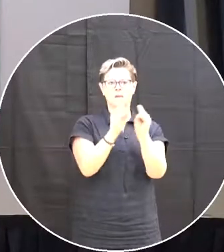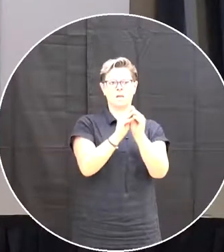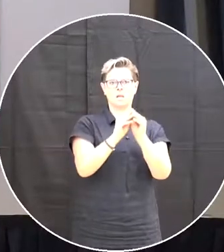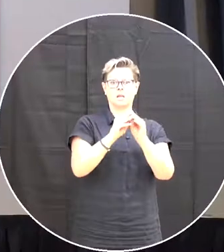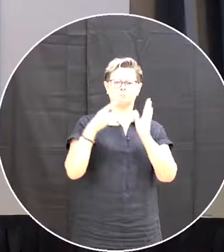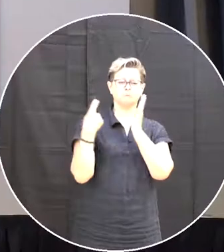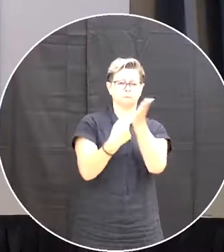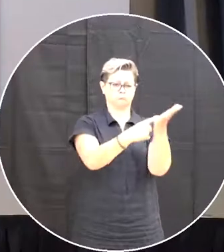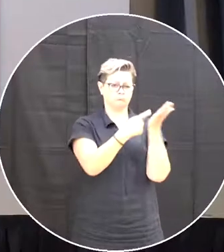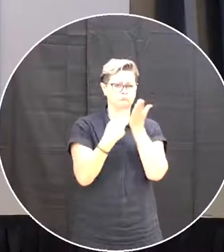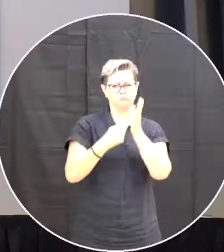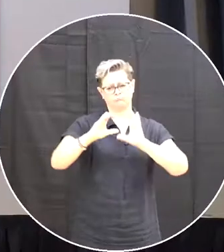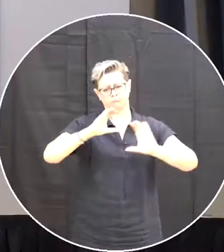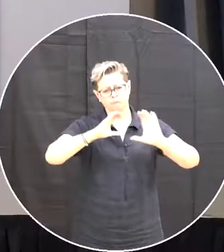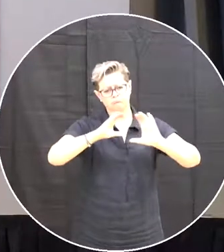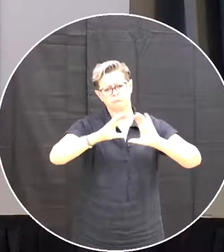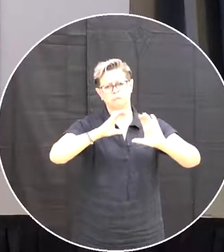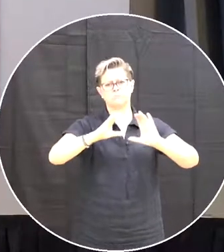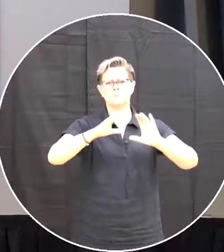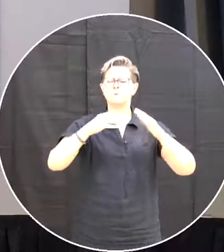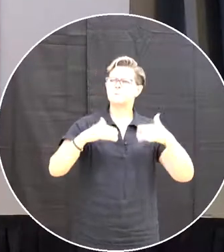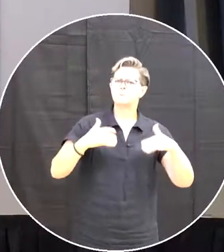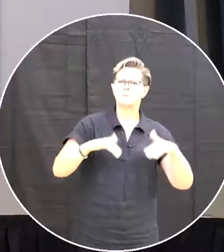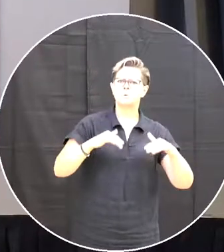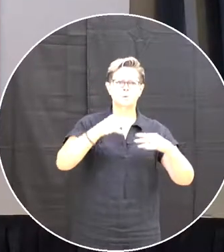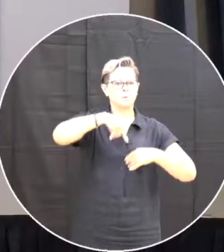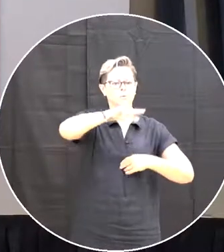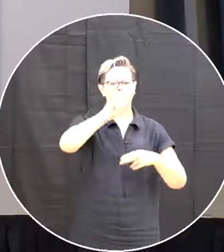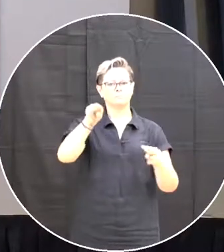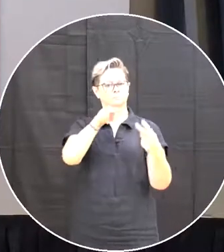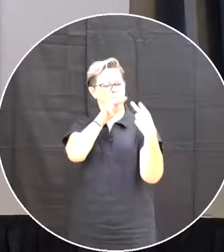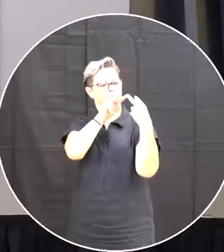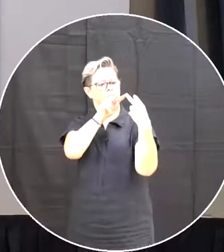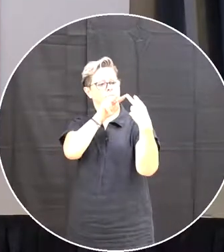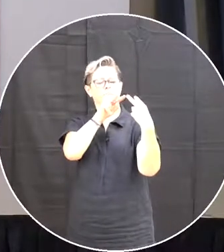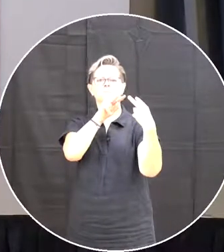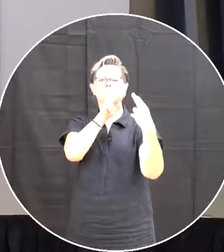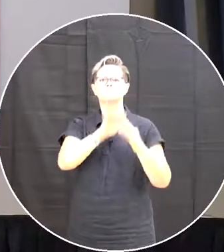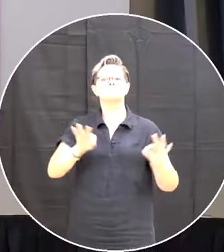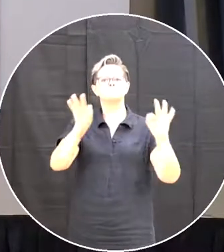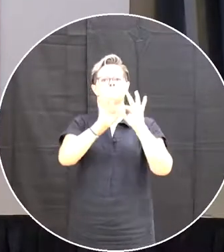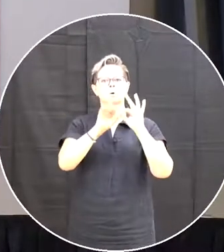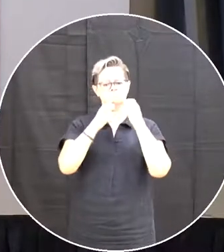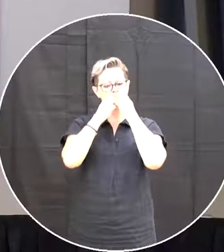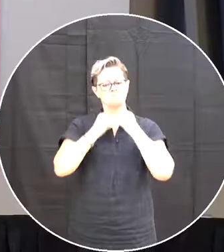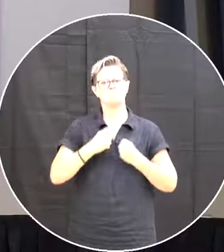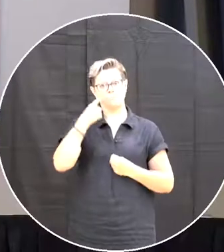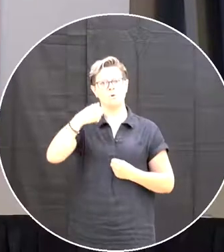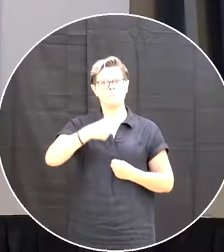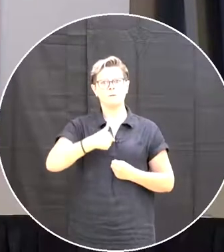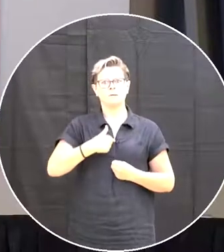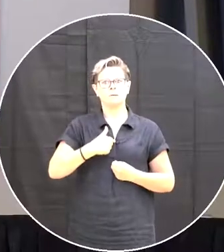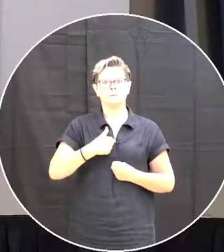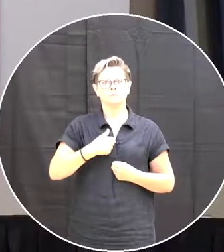it being able to look each other in the eye is critical to me as a communicator